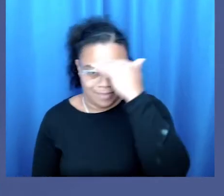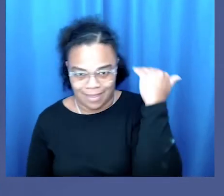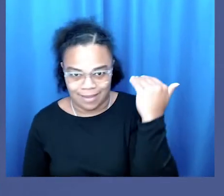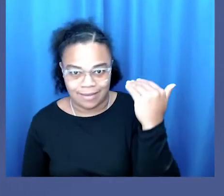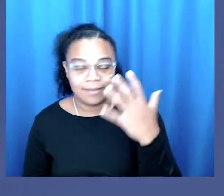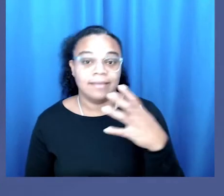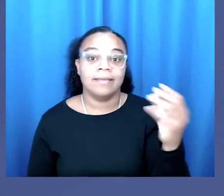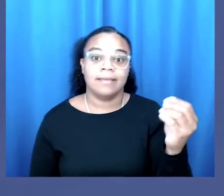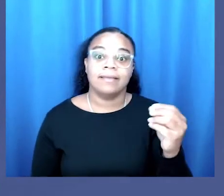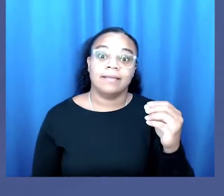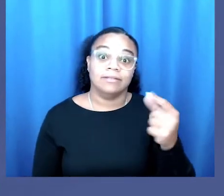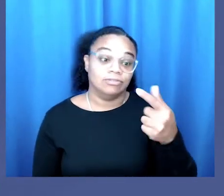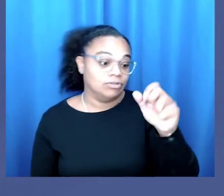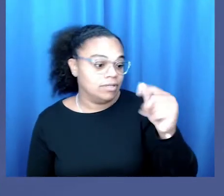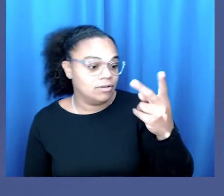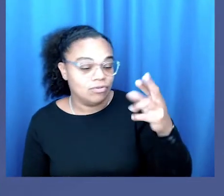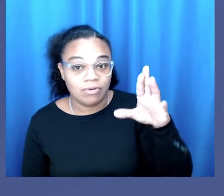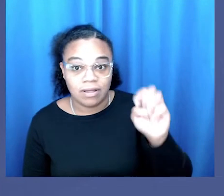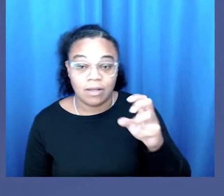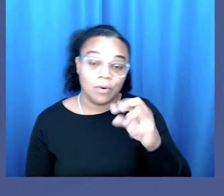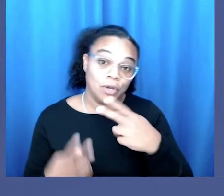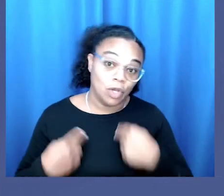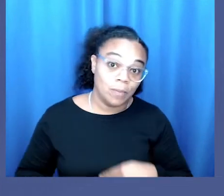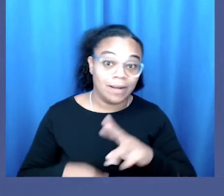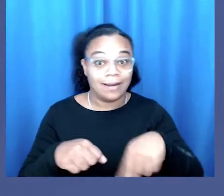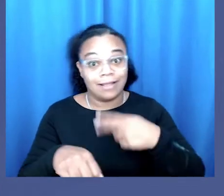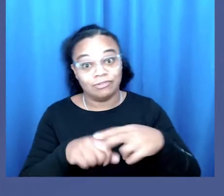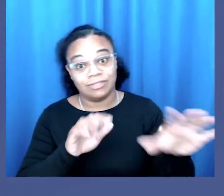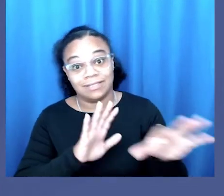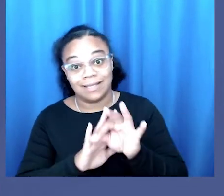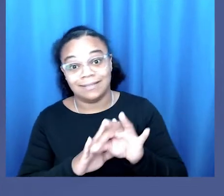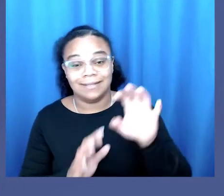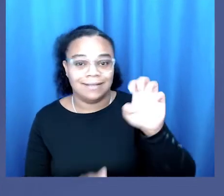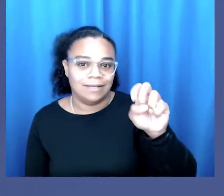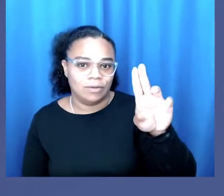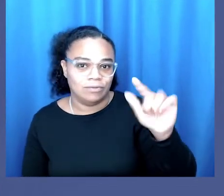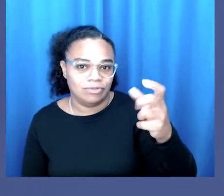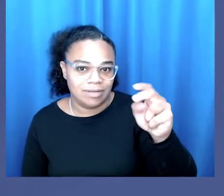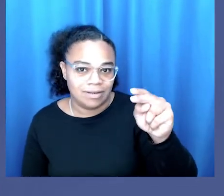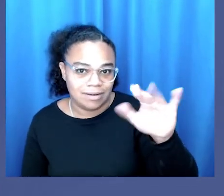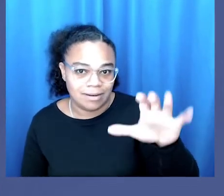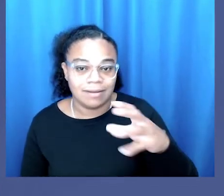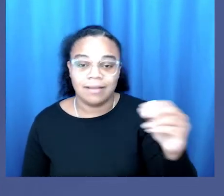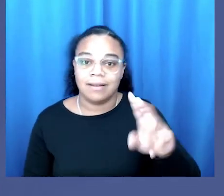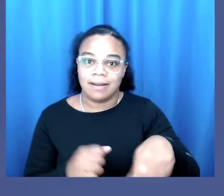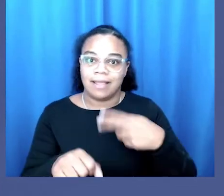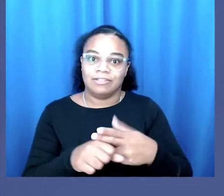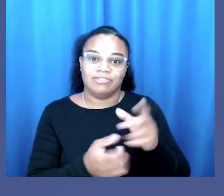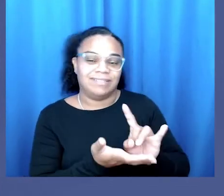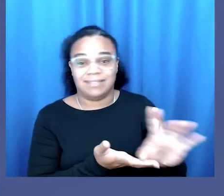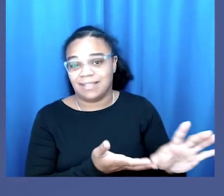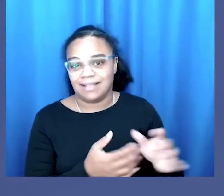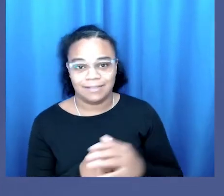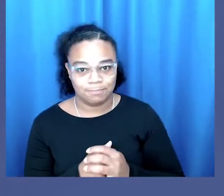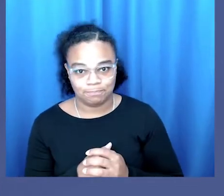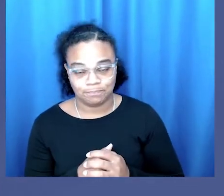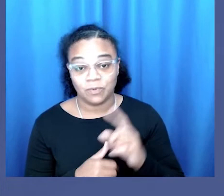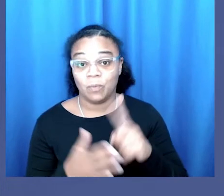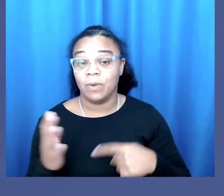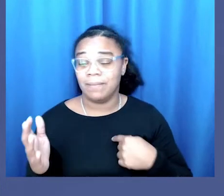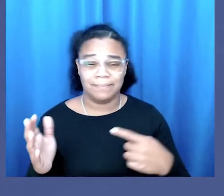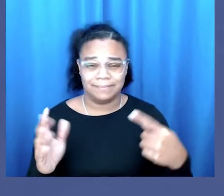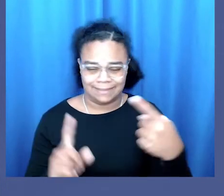Sylvia Winter refers to as genres of being human or naturally selected, i.e. eugenic, and naturally diselected.